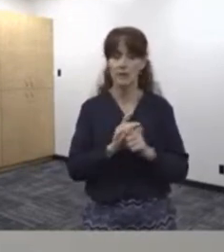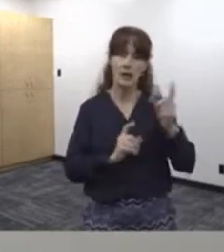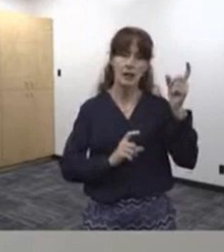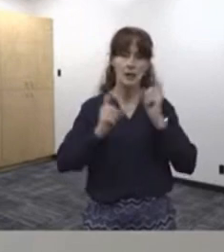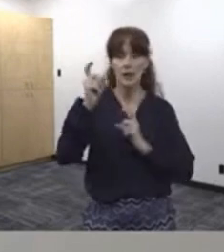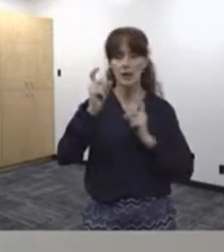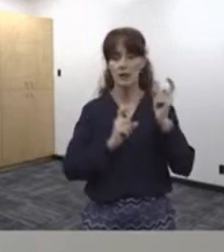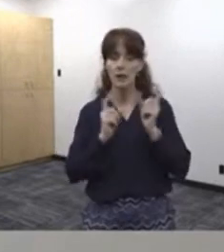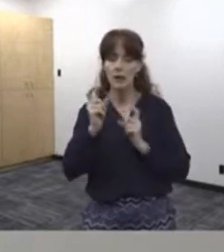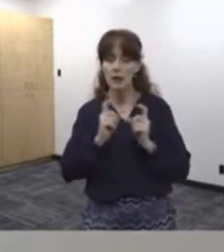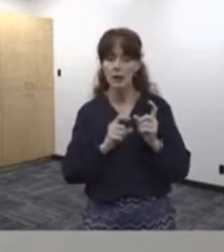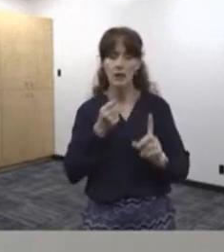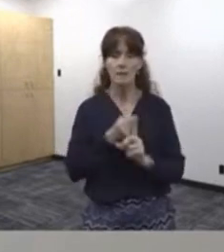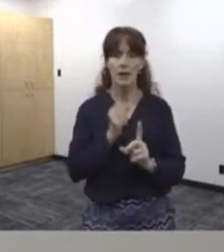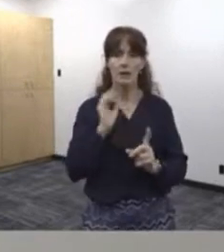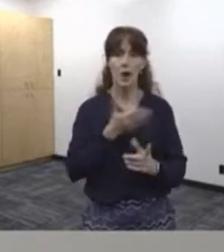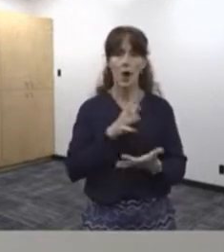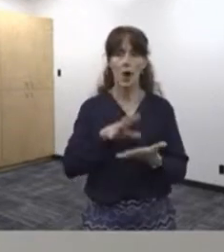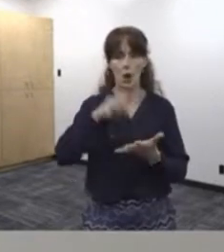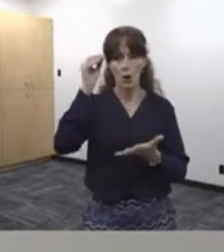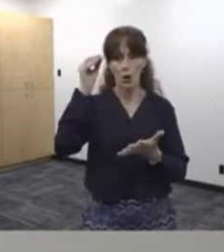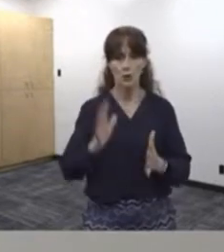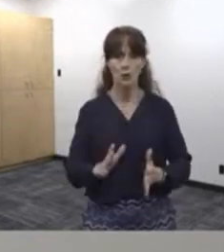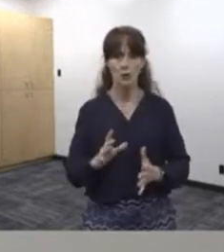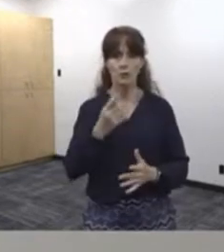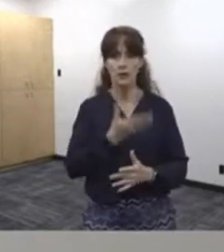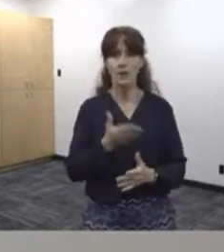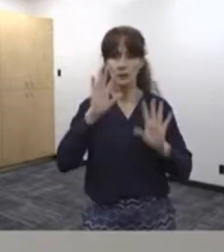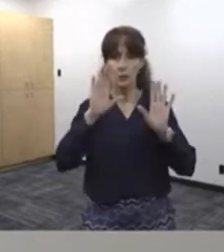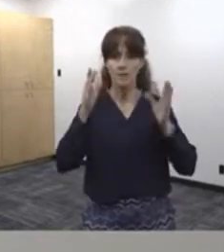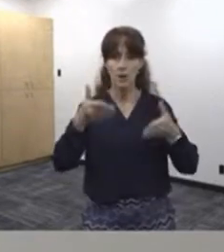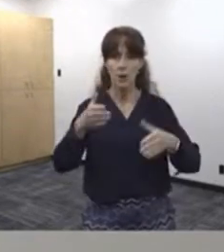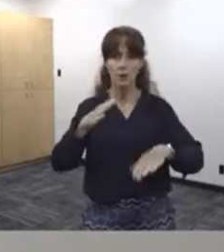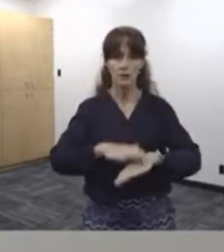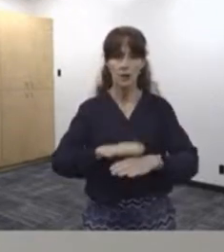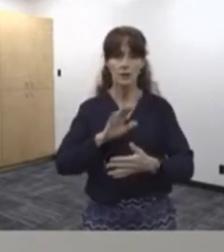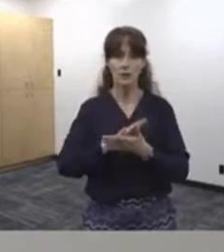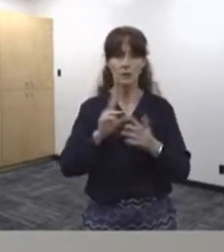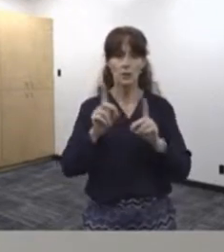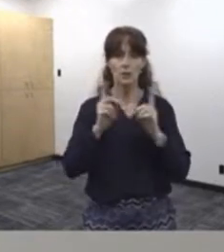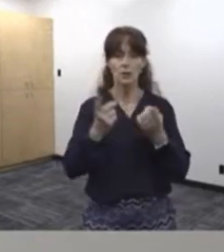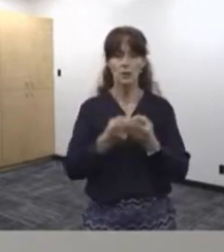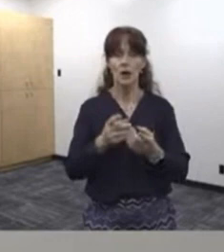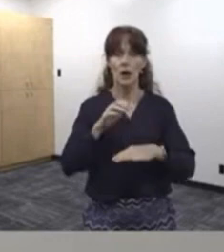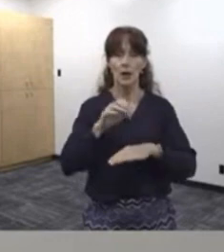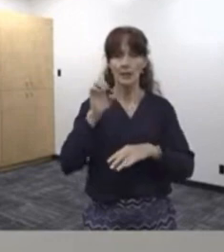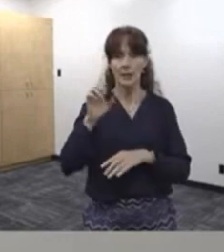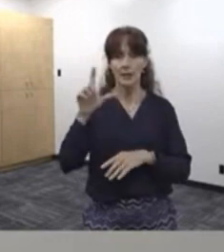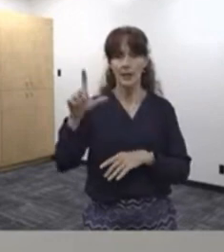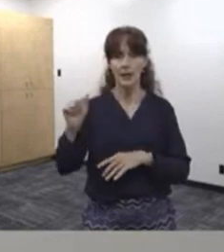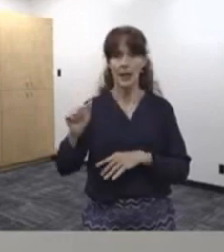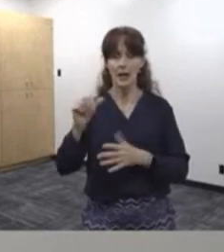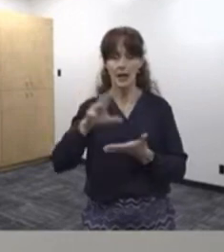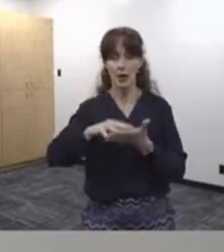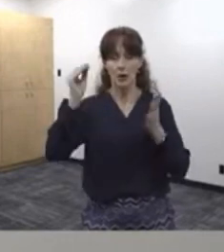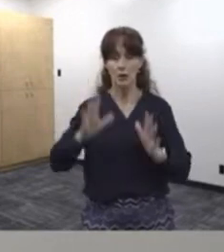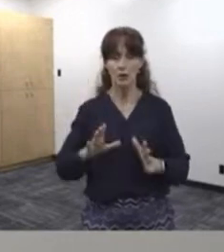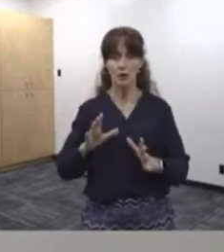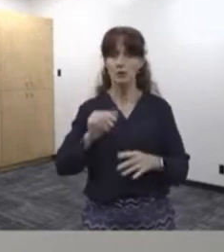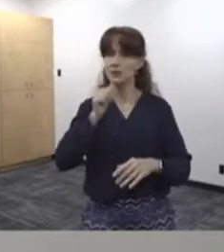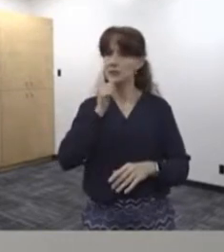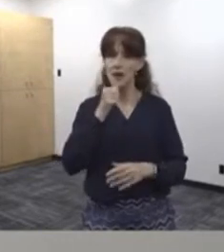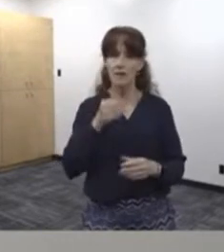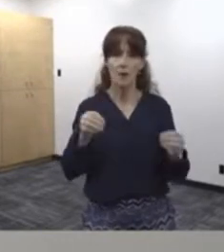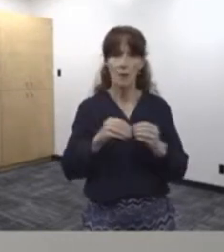expressions, which is impacting our learners. One of the things we focus on in the school district is our English language learners. They are going to